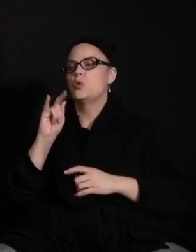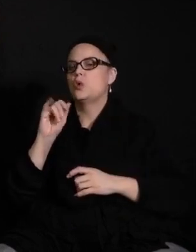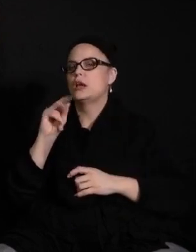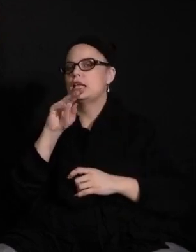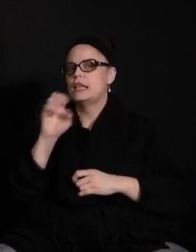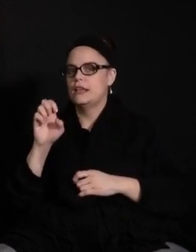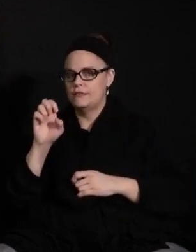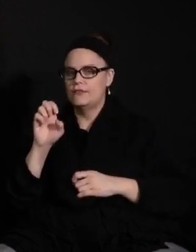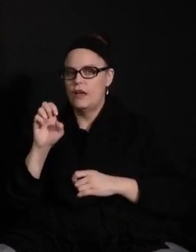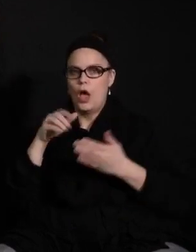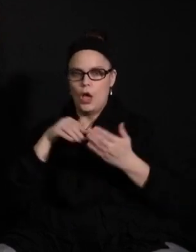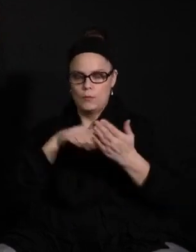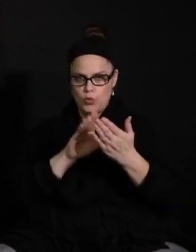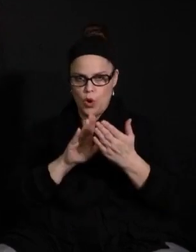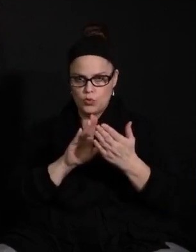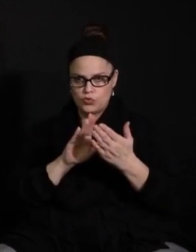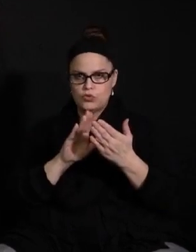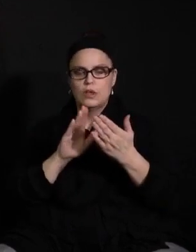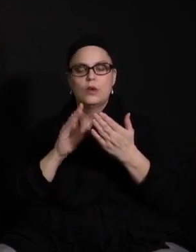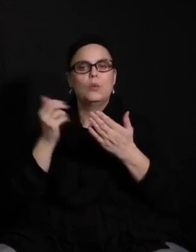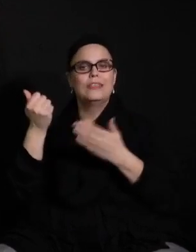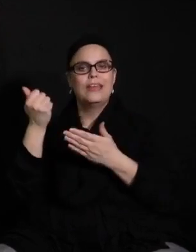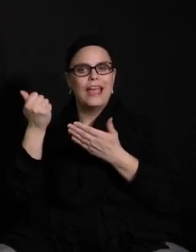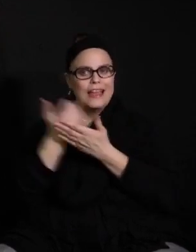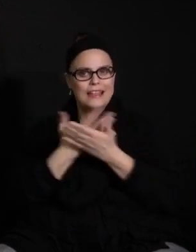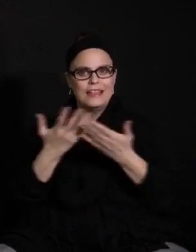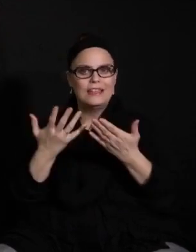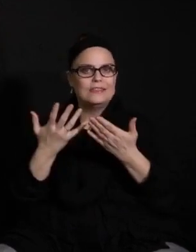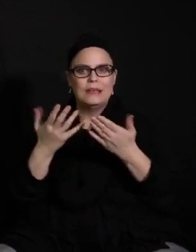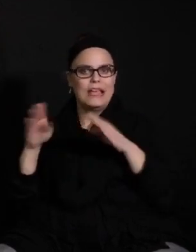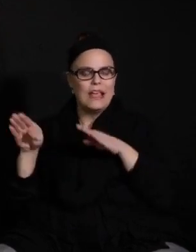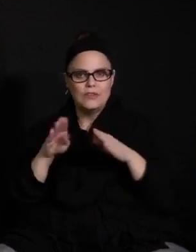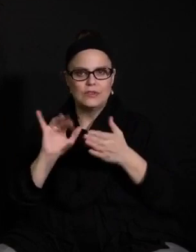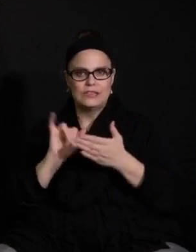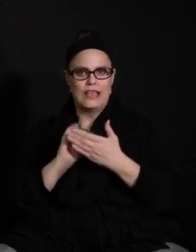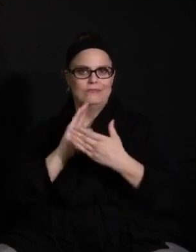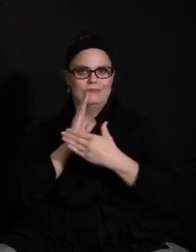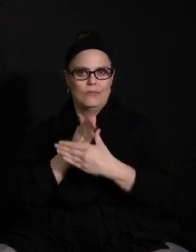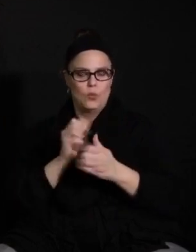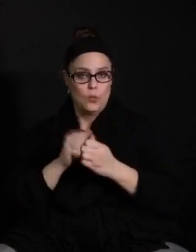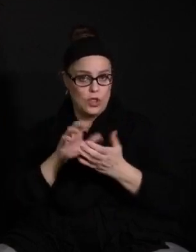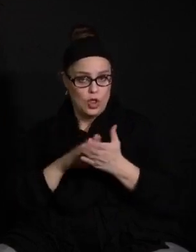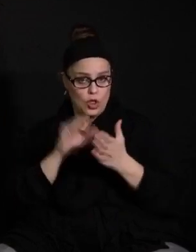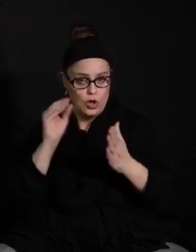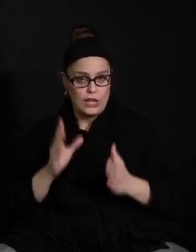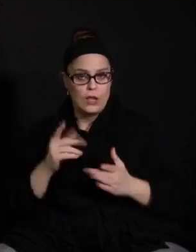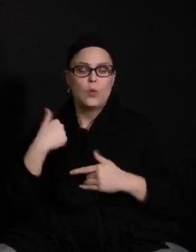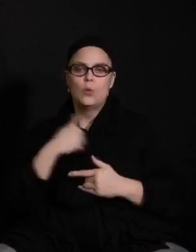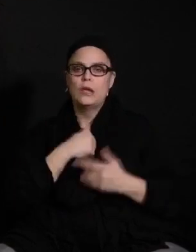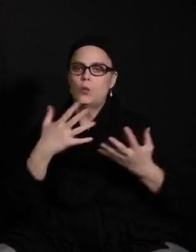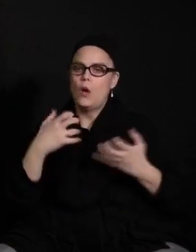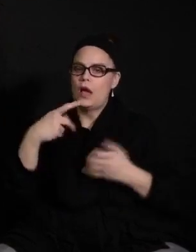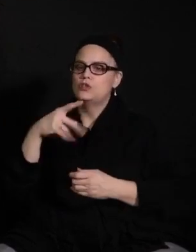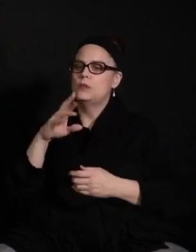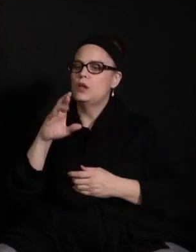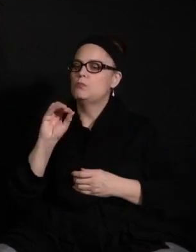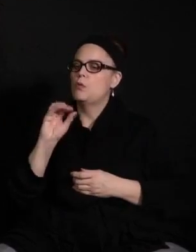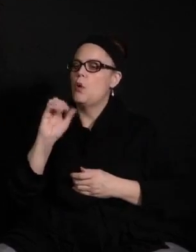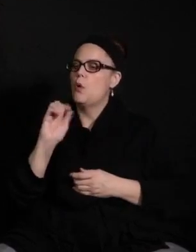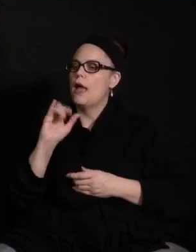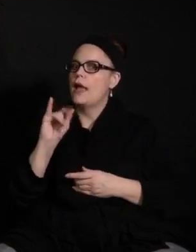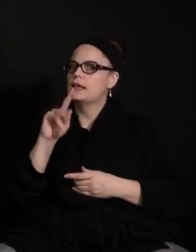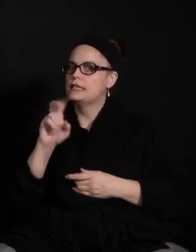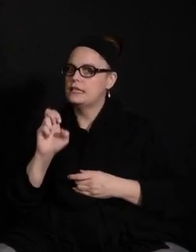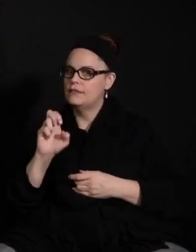interferes with learning. And this really means that we want to be proactive and student centered to develop some